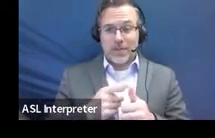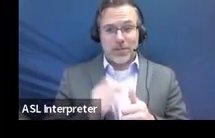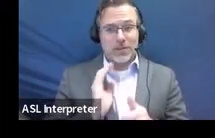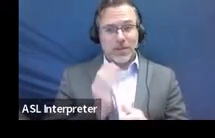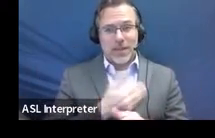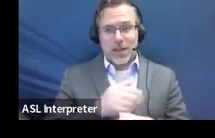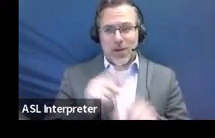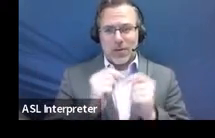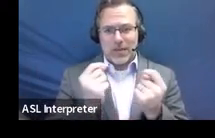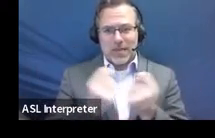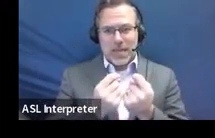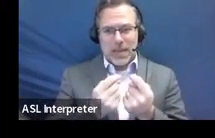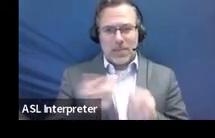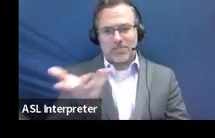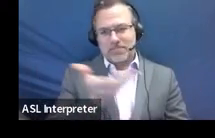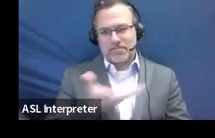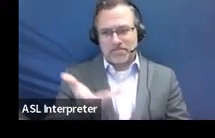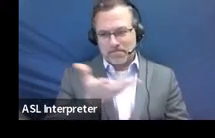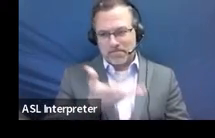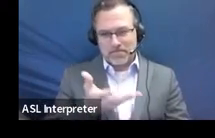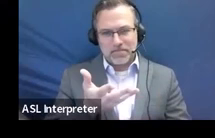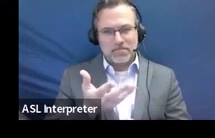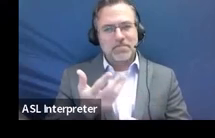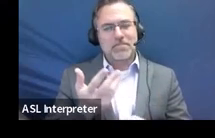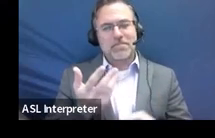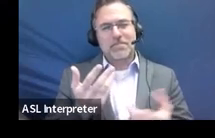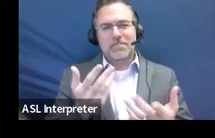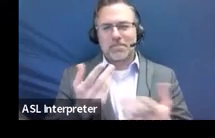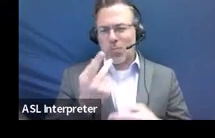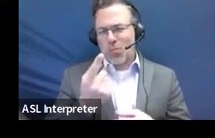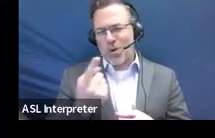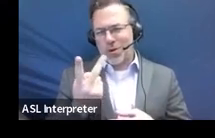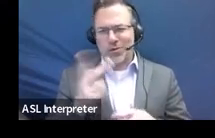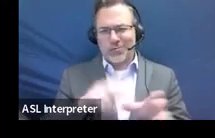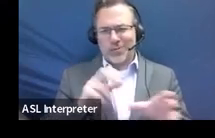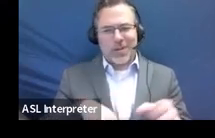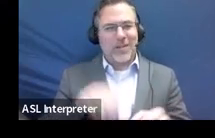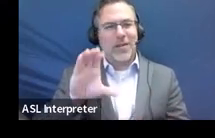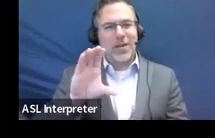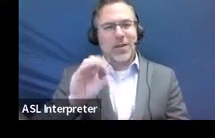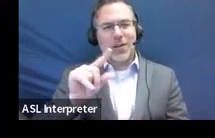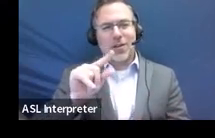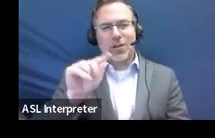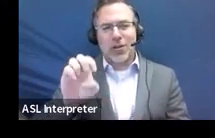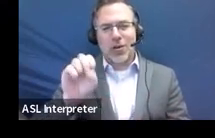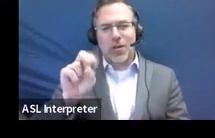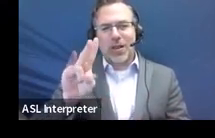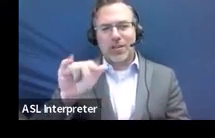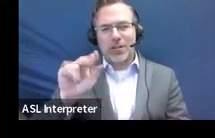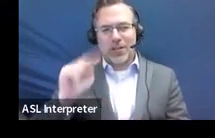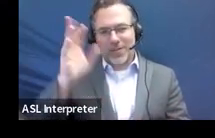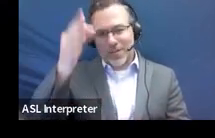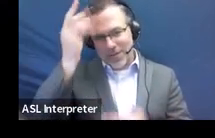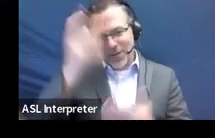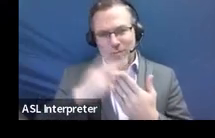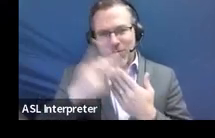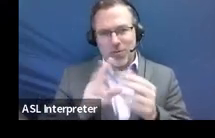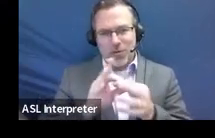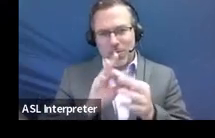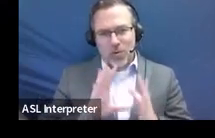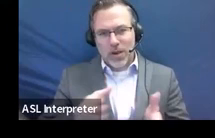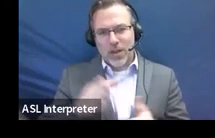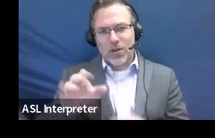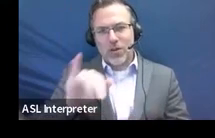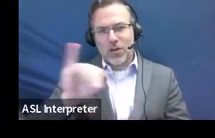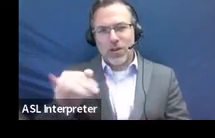if you were on before everybody, a couple of people jumped off, we have Colette Sullivan as our federal programs coordinator. And Jennifer Gleason